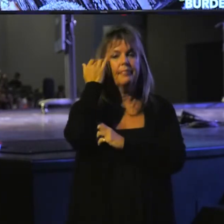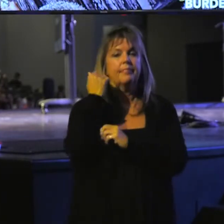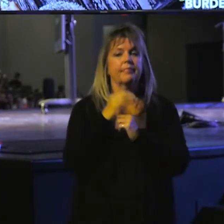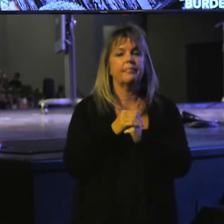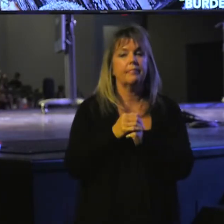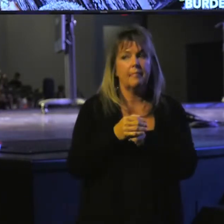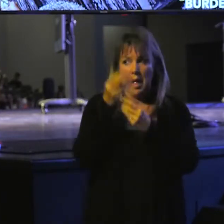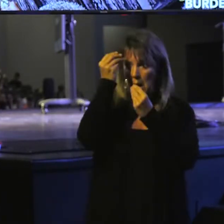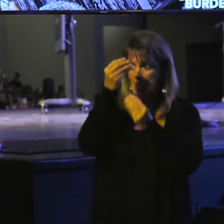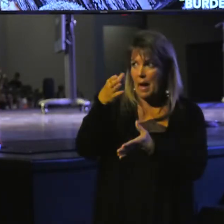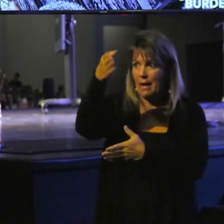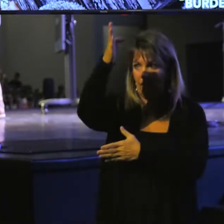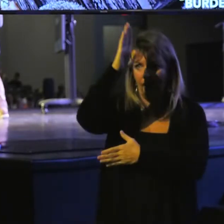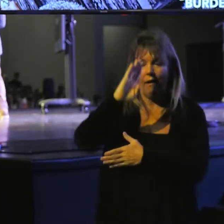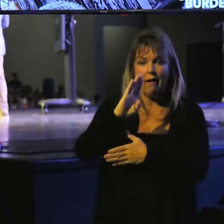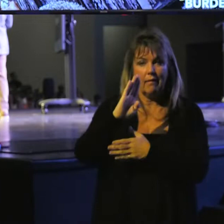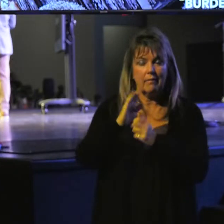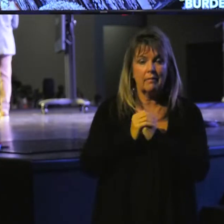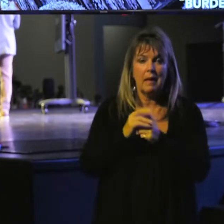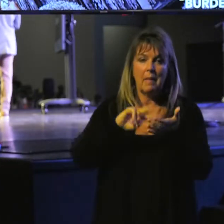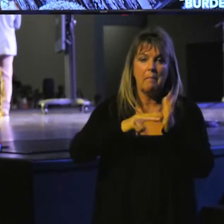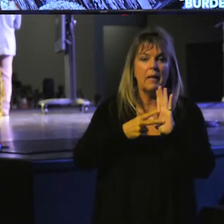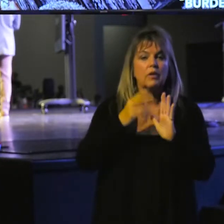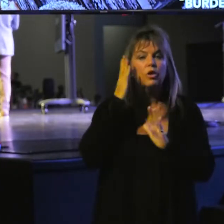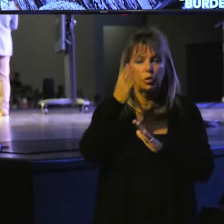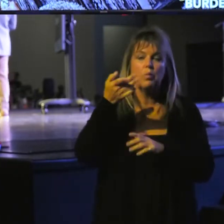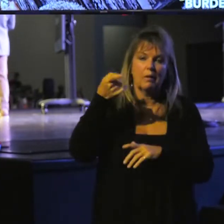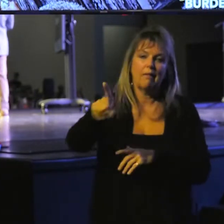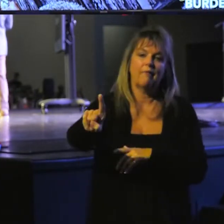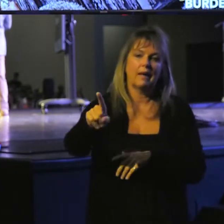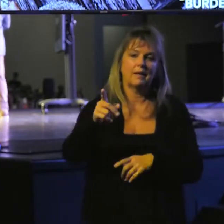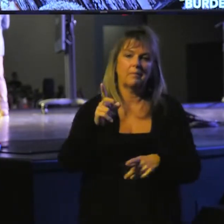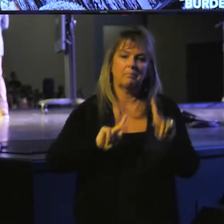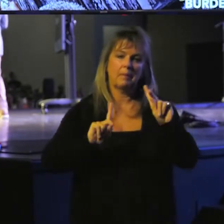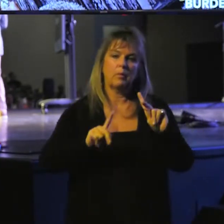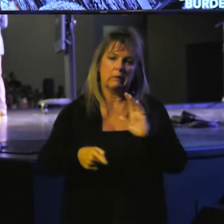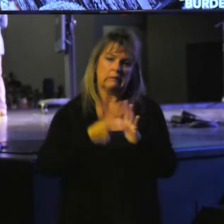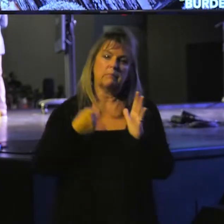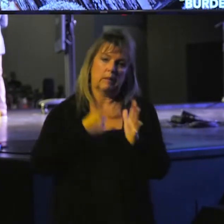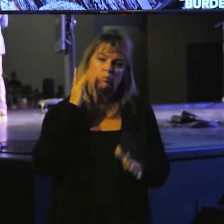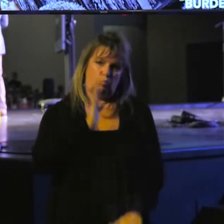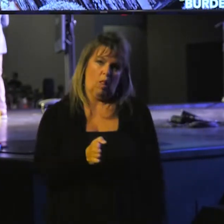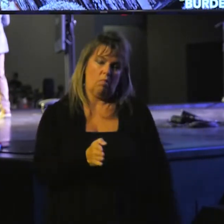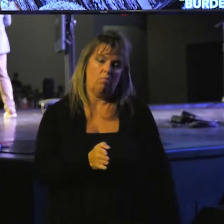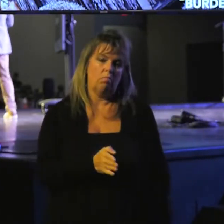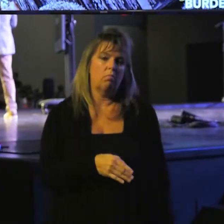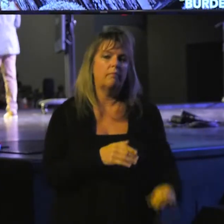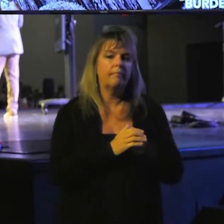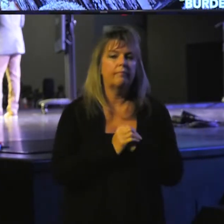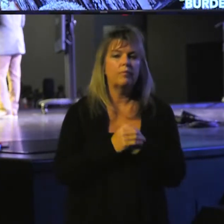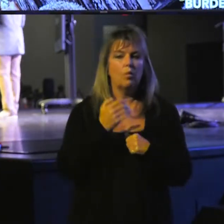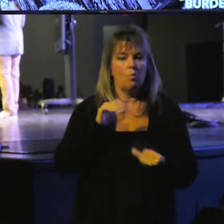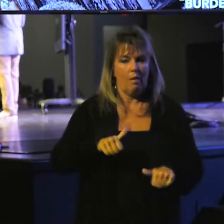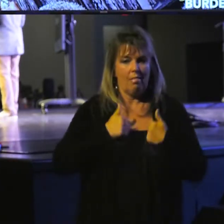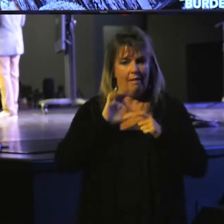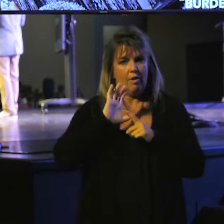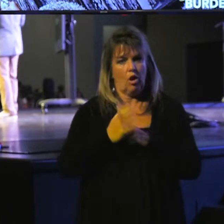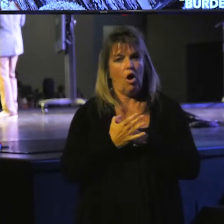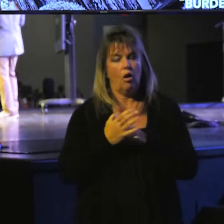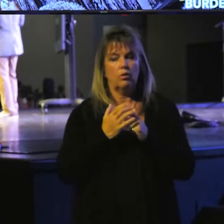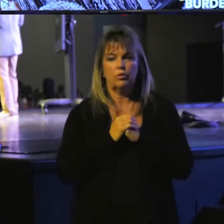Obeying God means that you're going to offend people sometimes. We live in a culture that